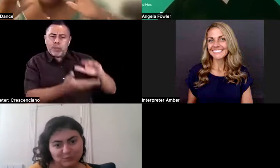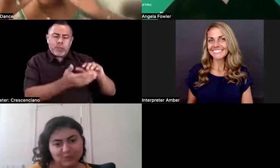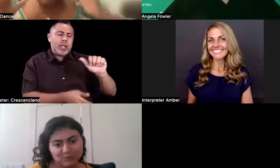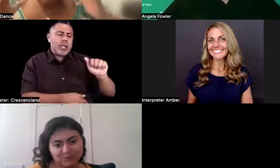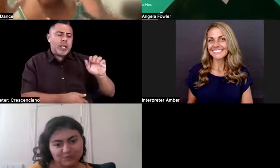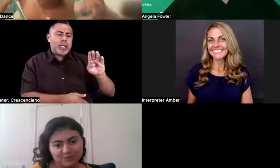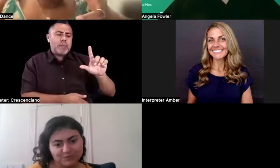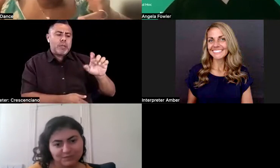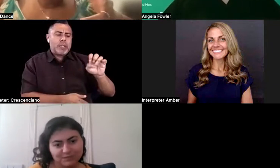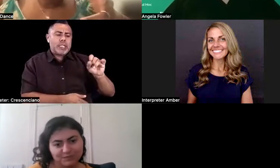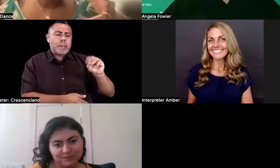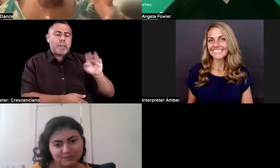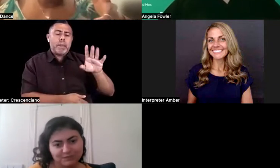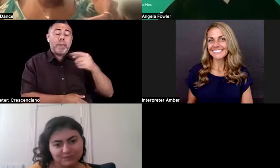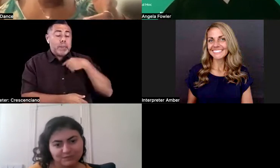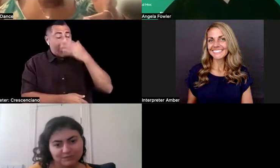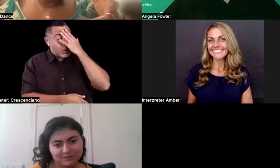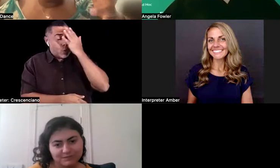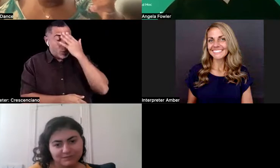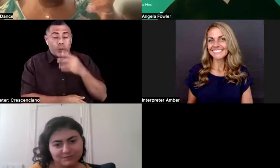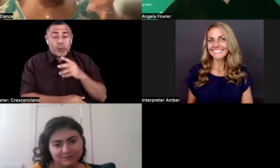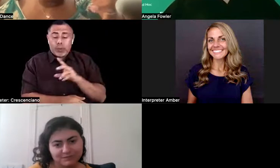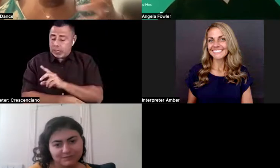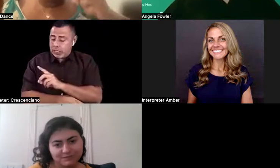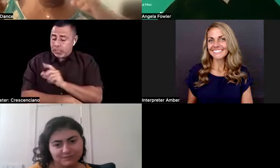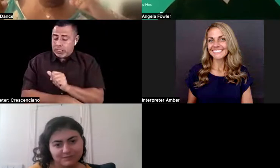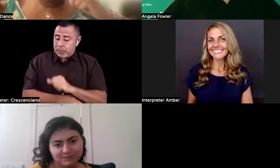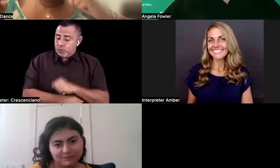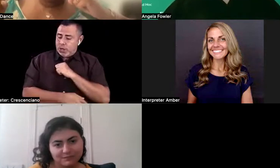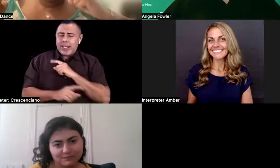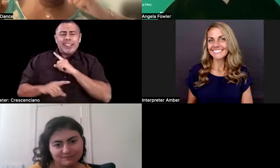Like, how do you think they see you is really kind of the question.